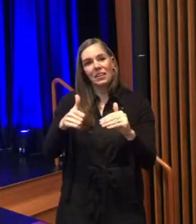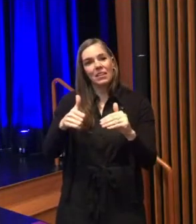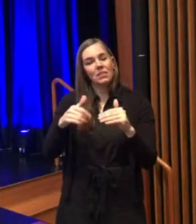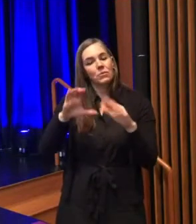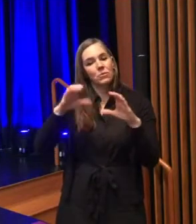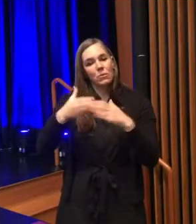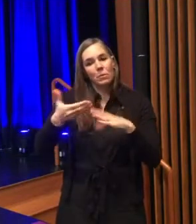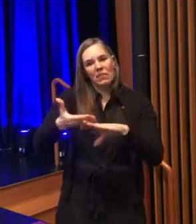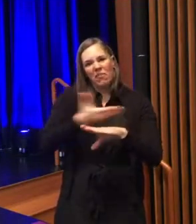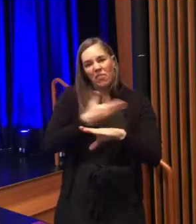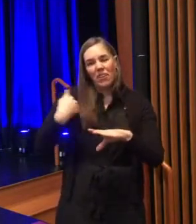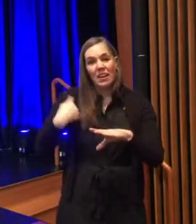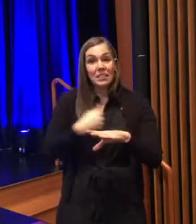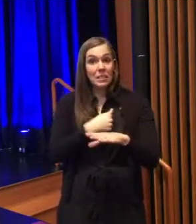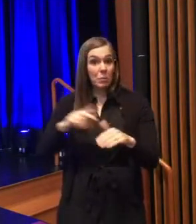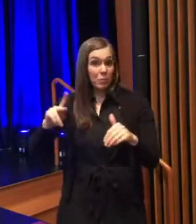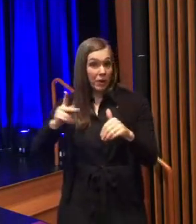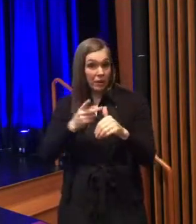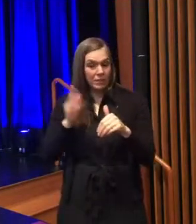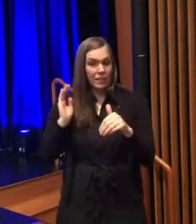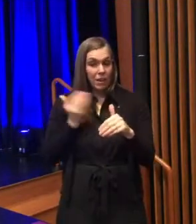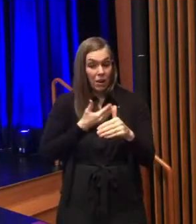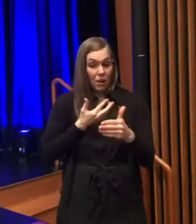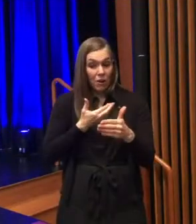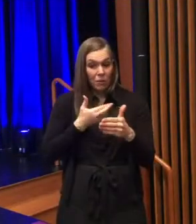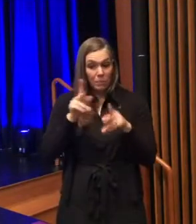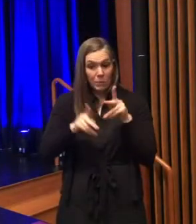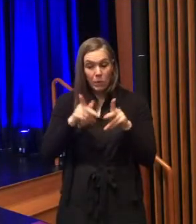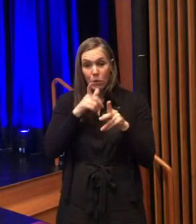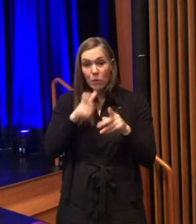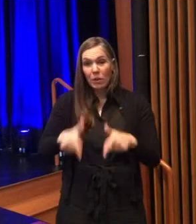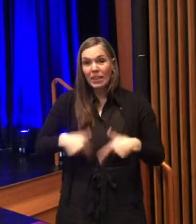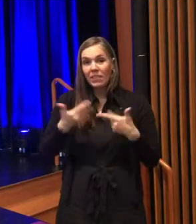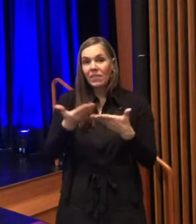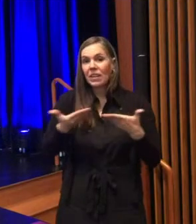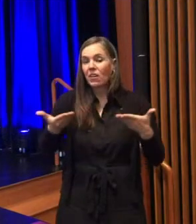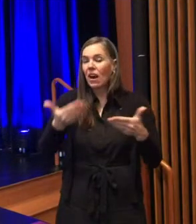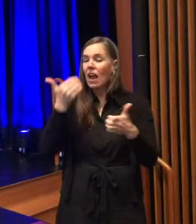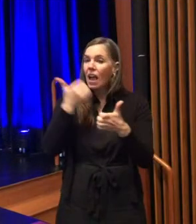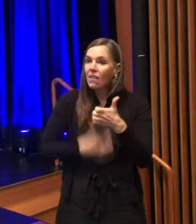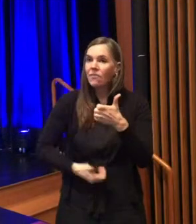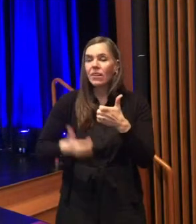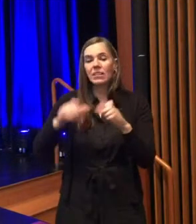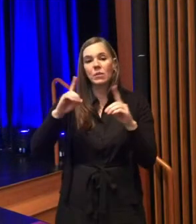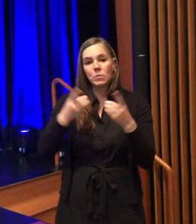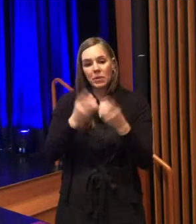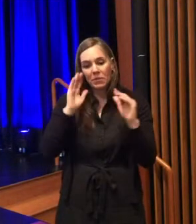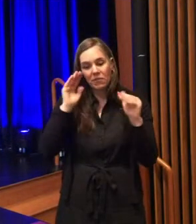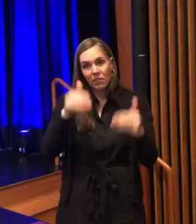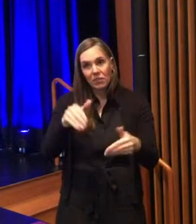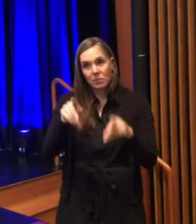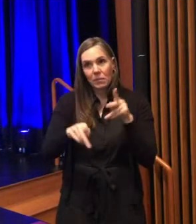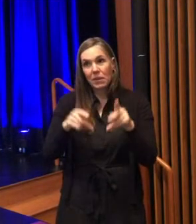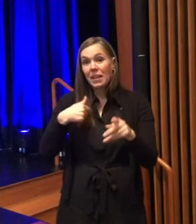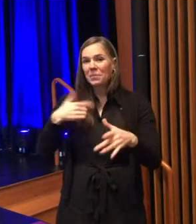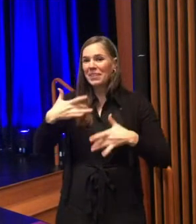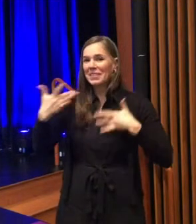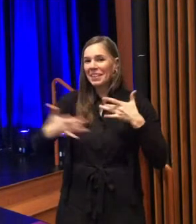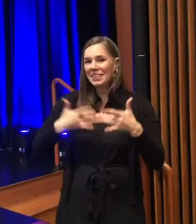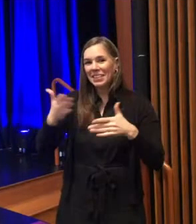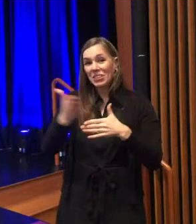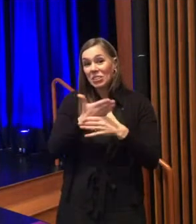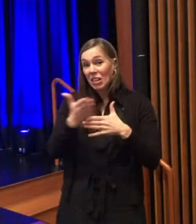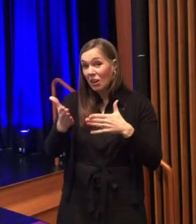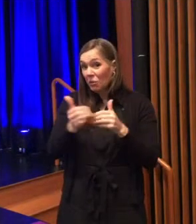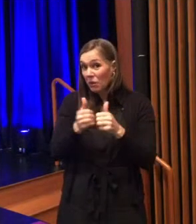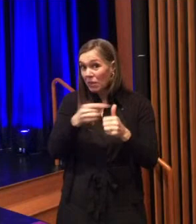our residents in meaningful ways at every turn in every single department i'm excited to share with you tonight how